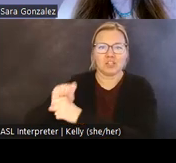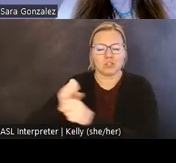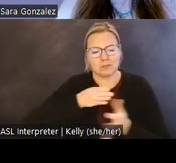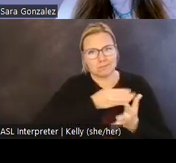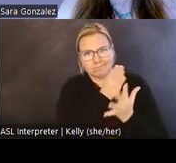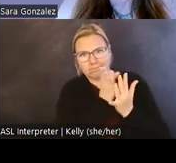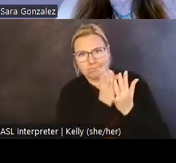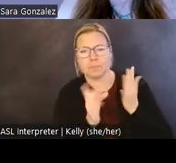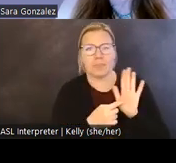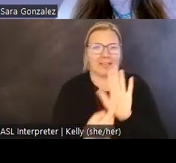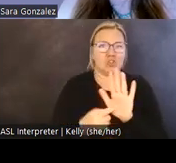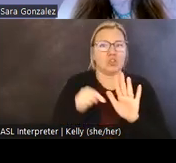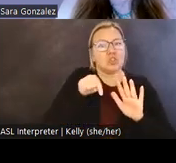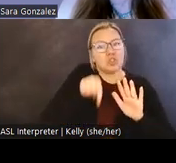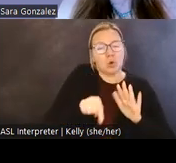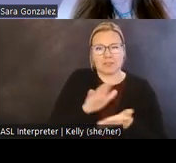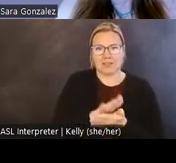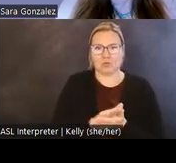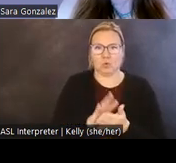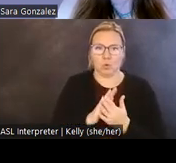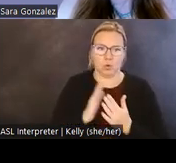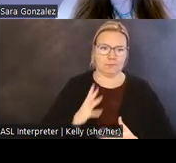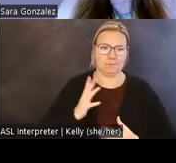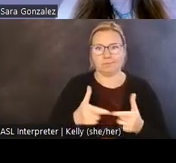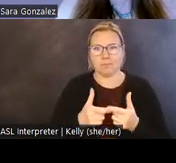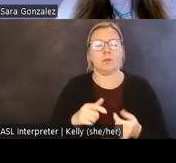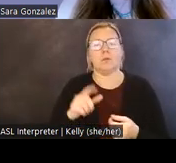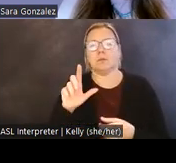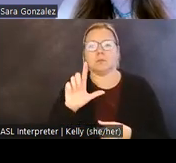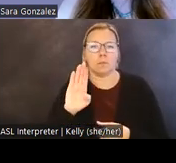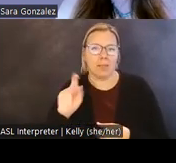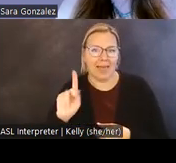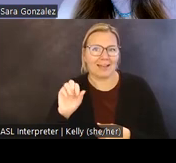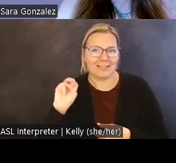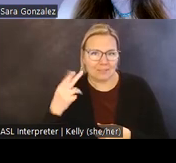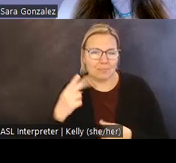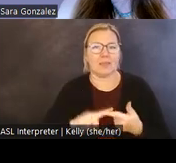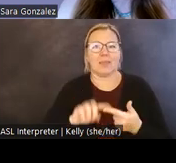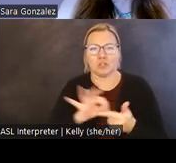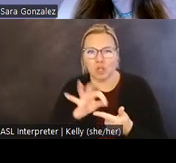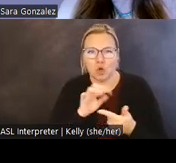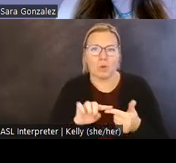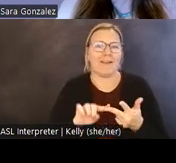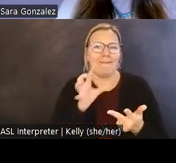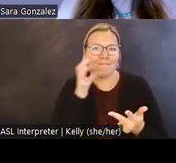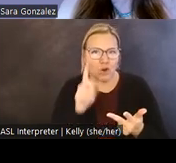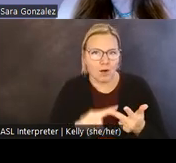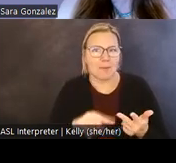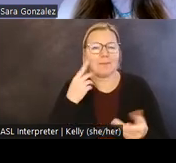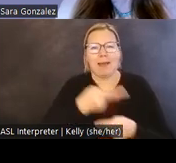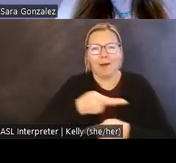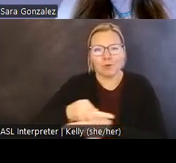school's quote unquote civilizing mission here. We're talking about blacksmithing, sewing, farming, housekeeping, not reading or writing.